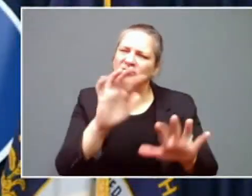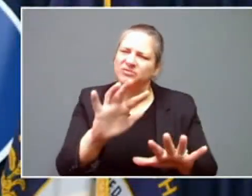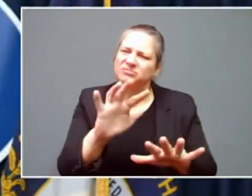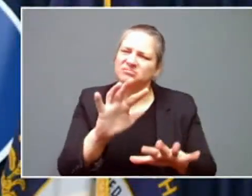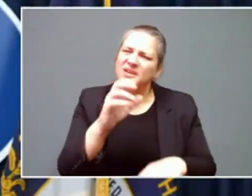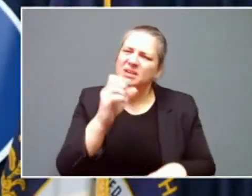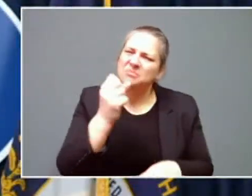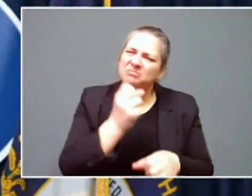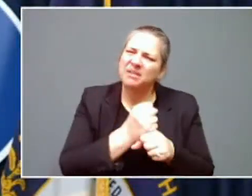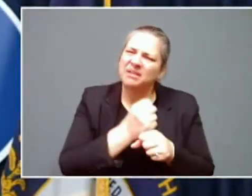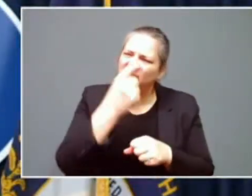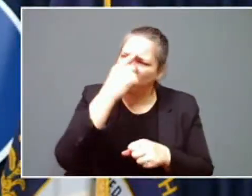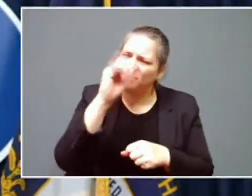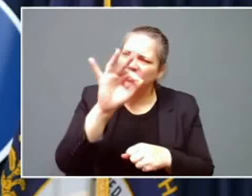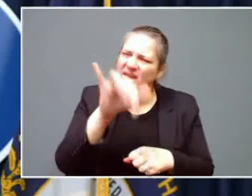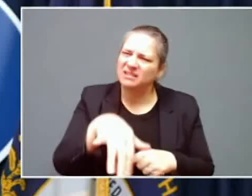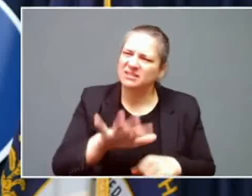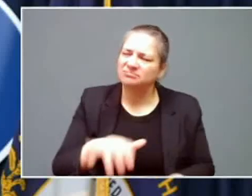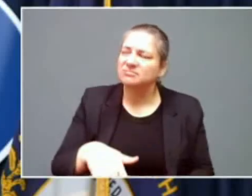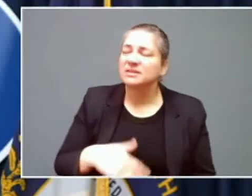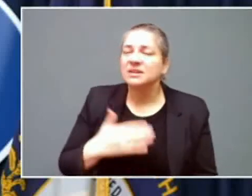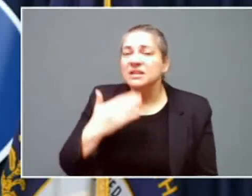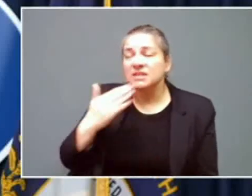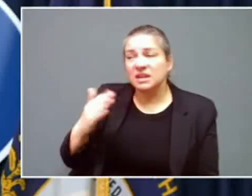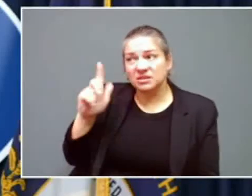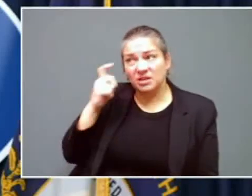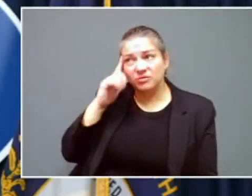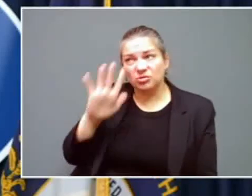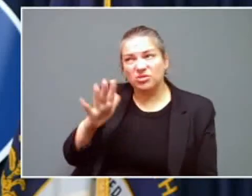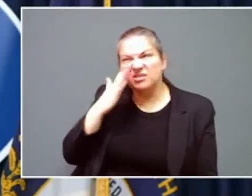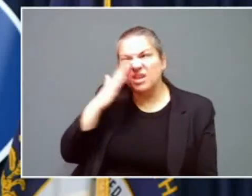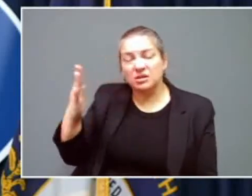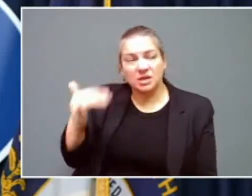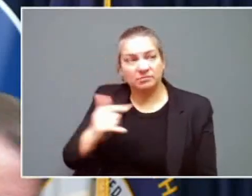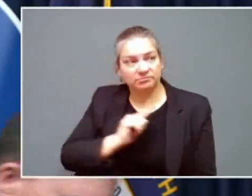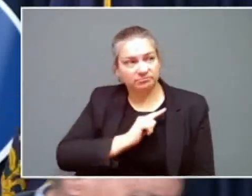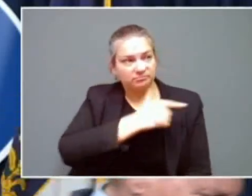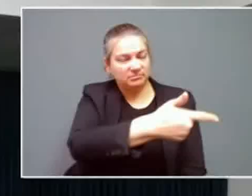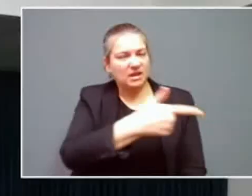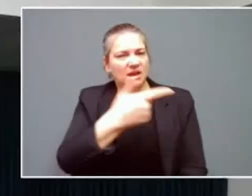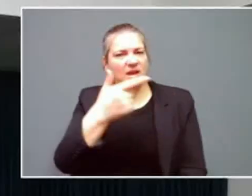Thank you, Governor. Next up will be General Hal Lamberton.